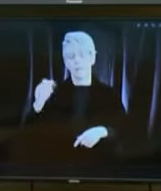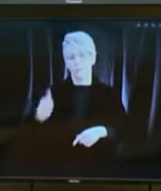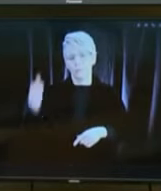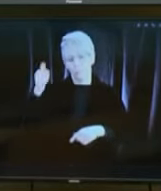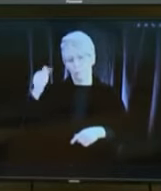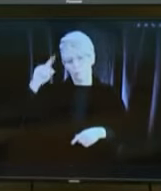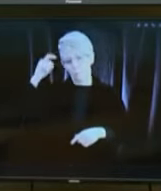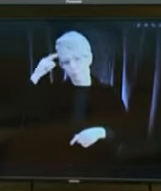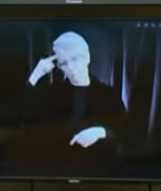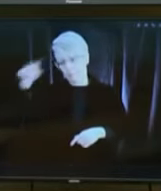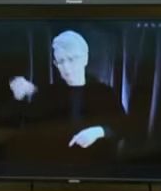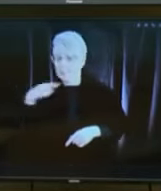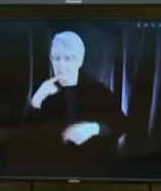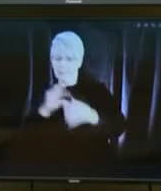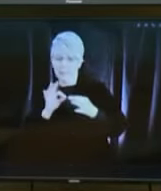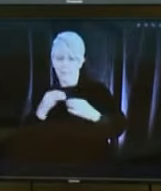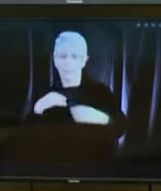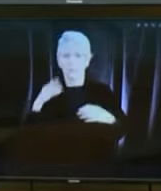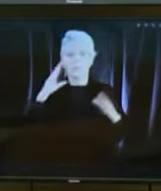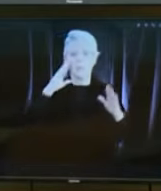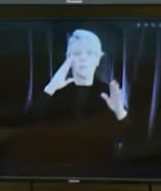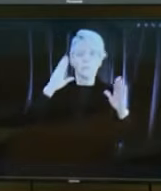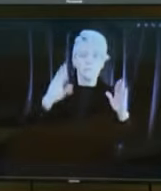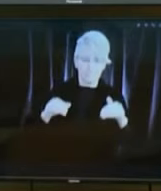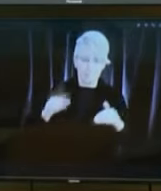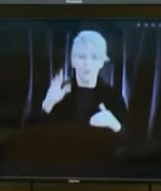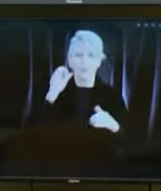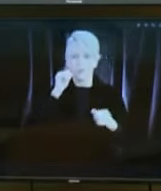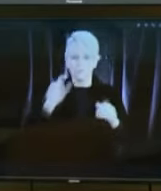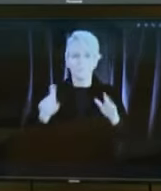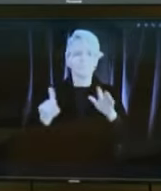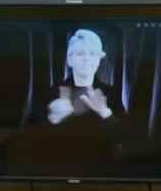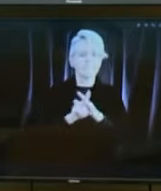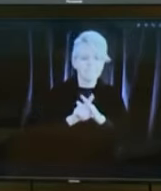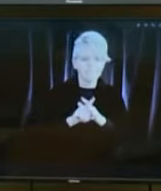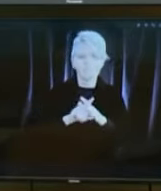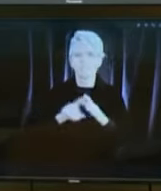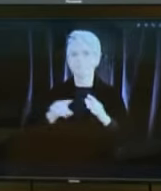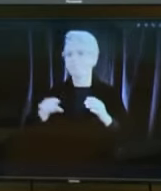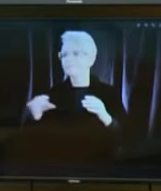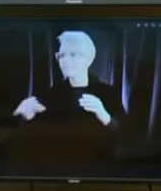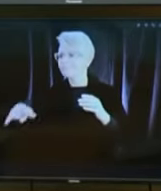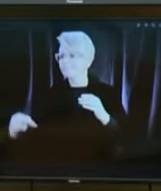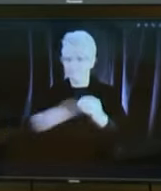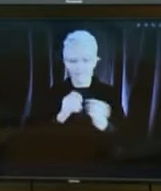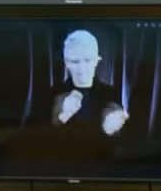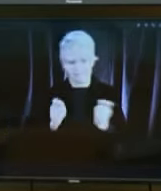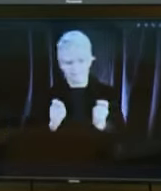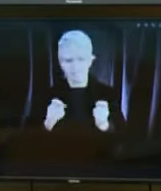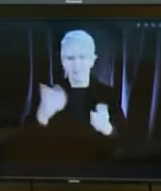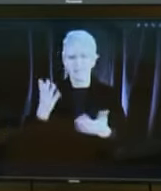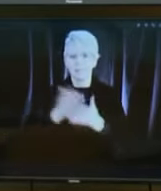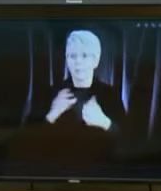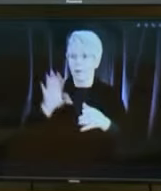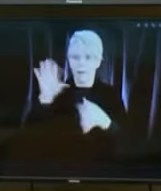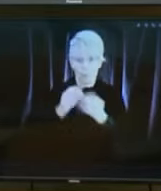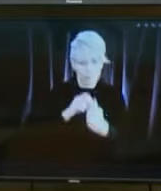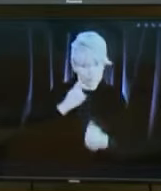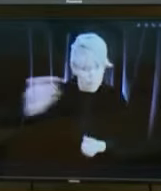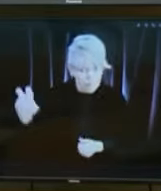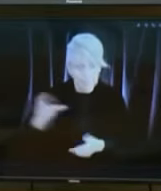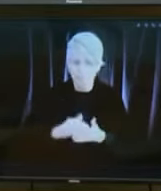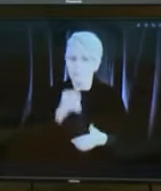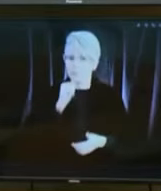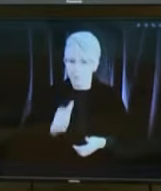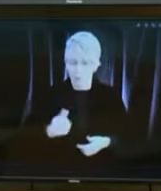were fully expecting to see variants of concern both travel related and non-travel related uh we had seen three uh two ways